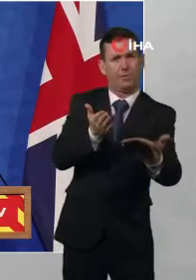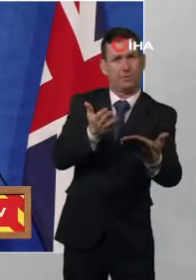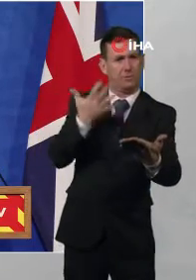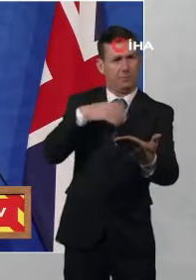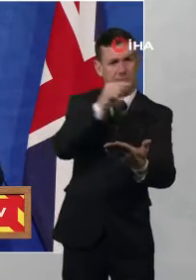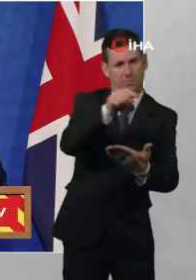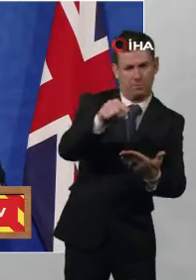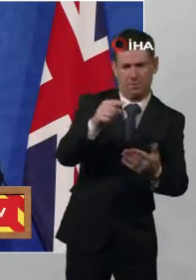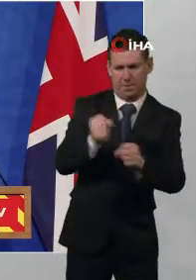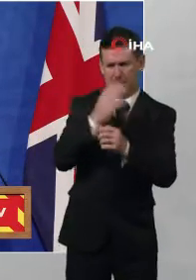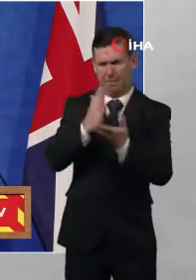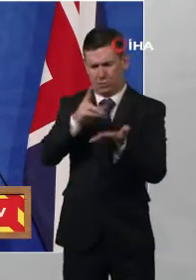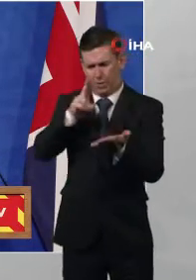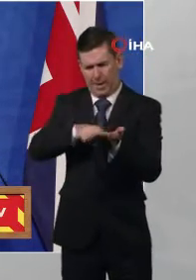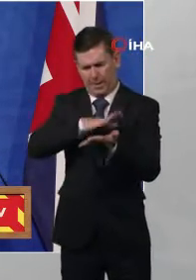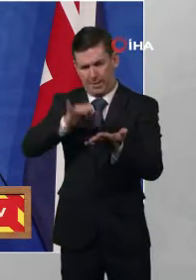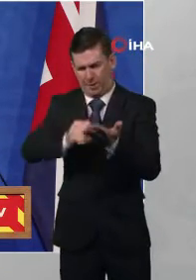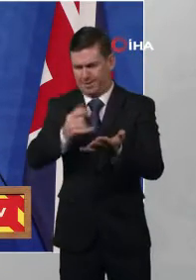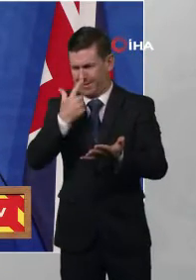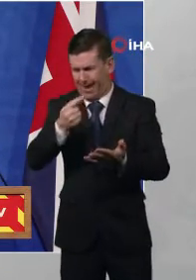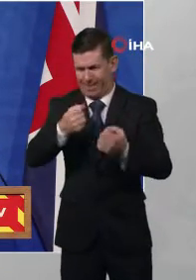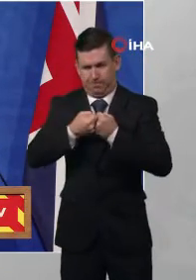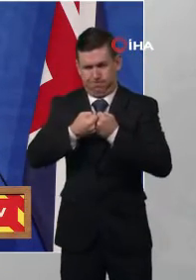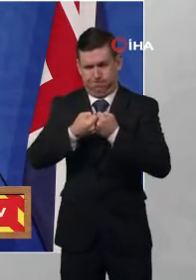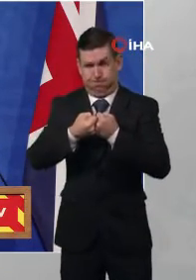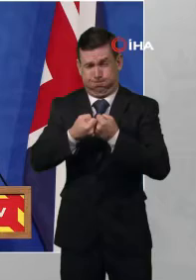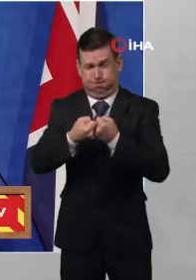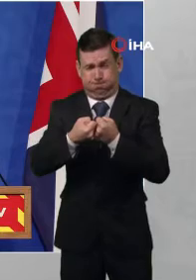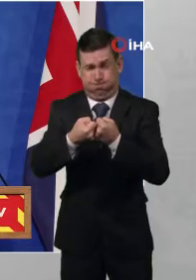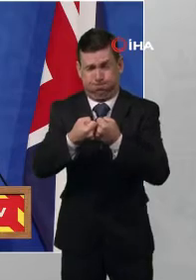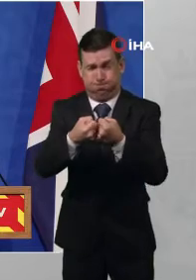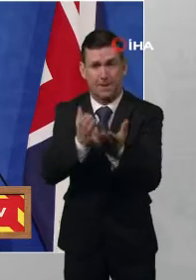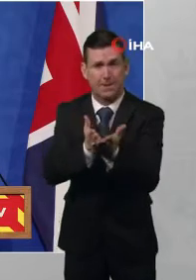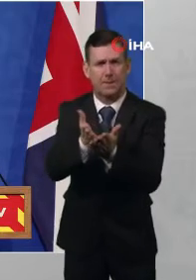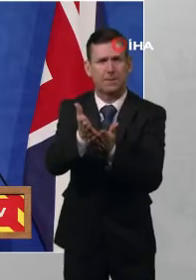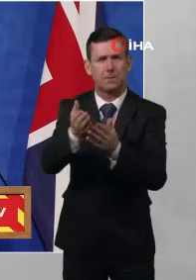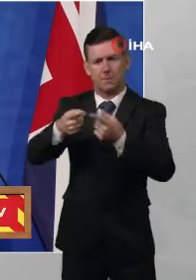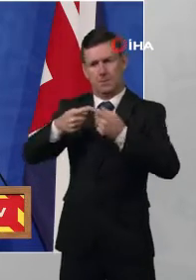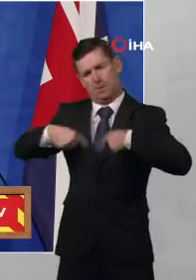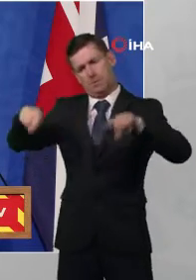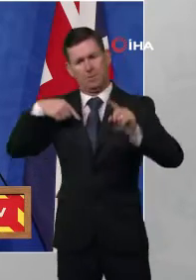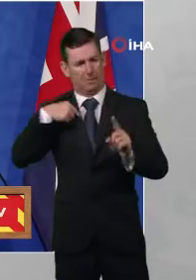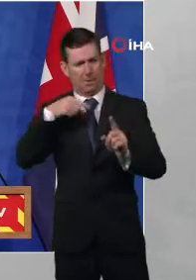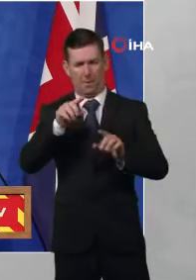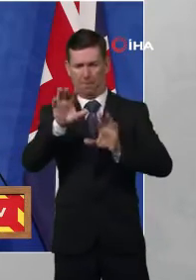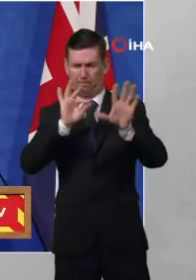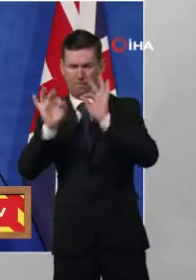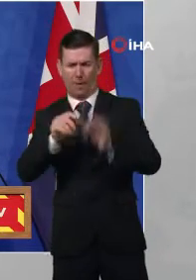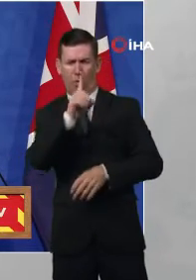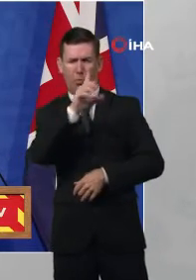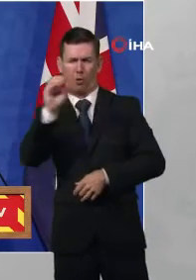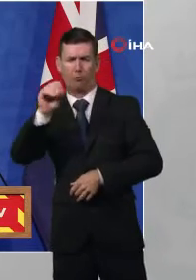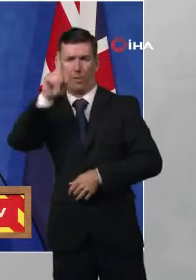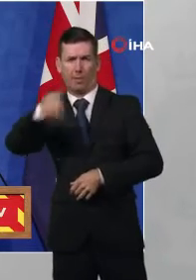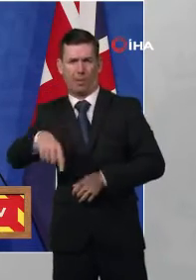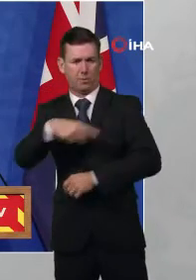NHS to withstand the pressures ahead. We've identified a hundred thousand critical workers in areas